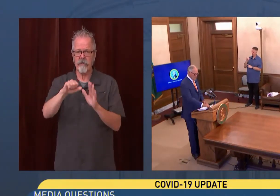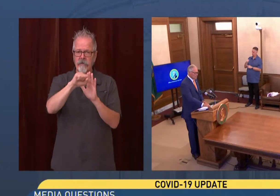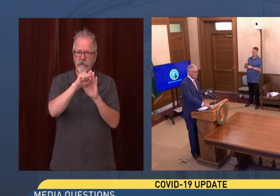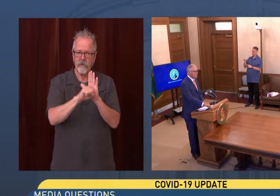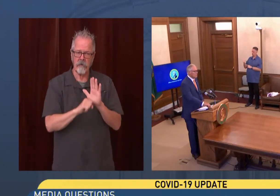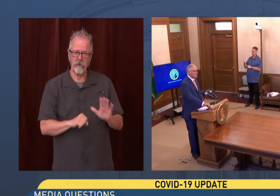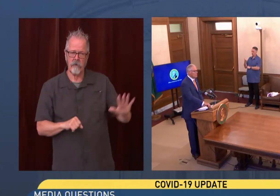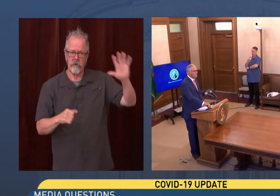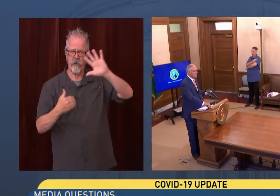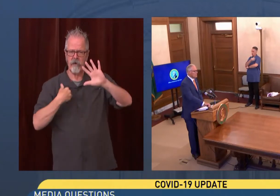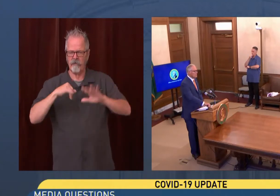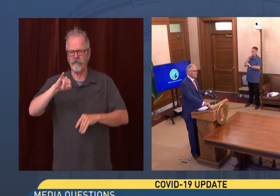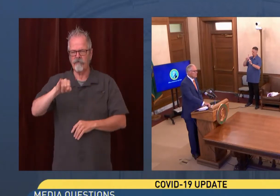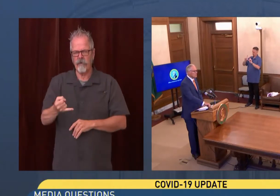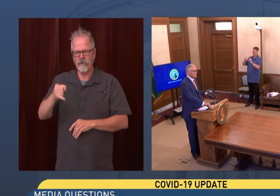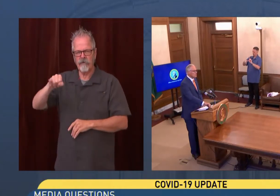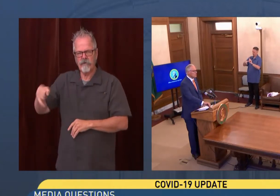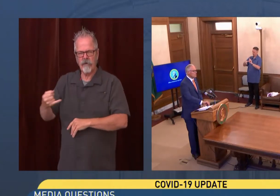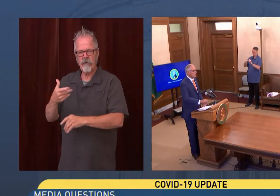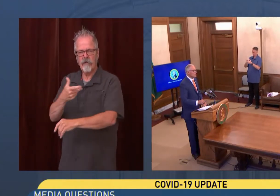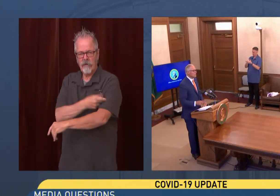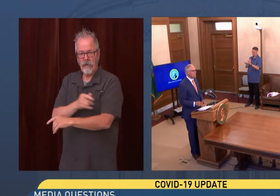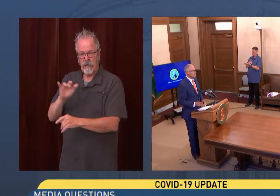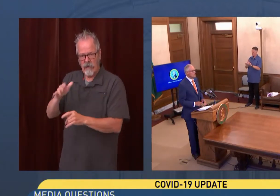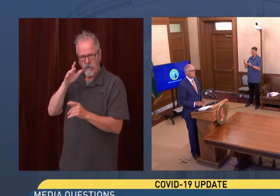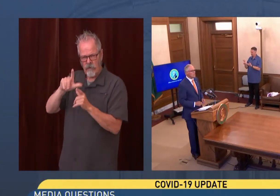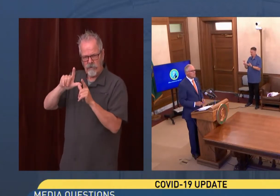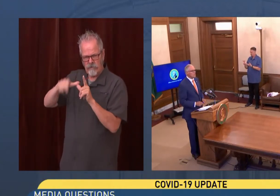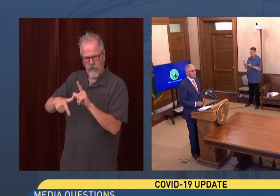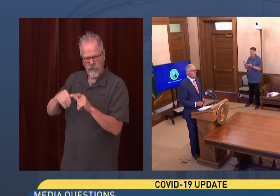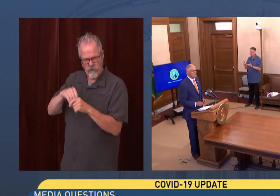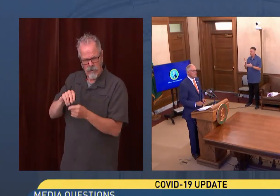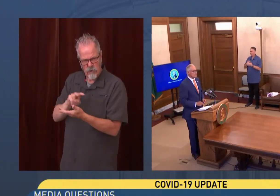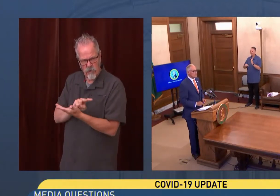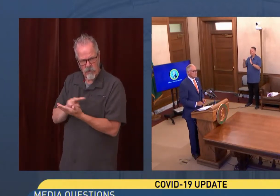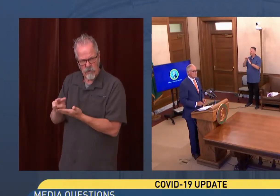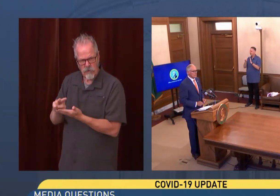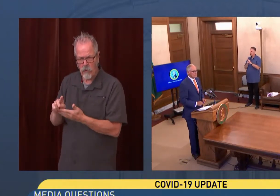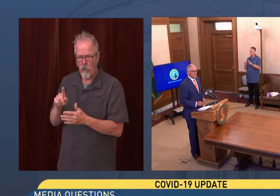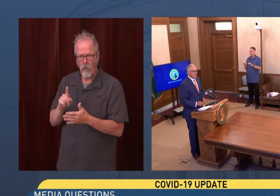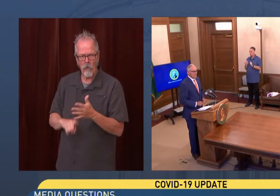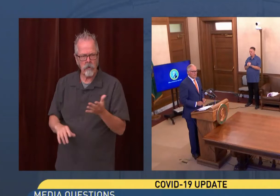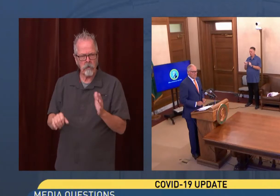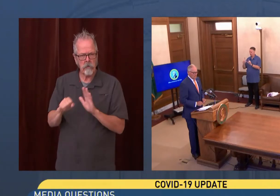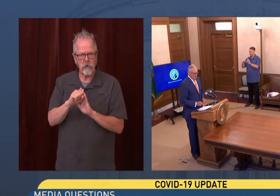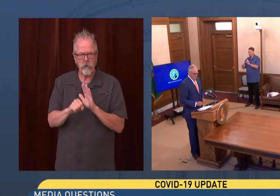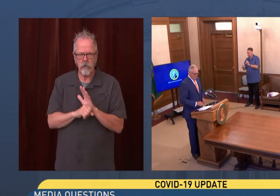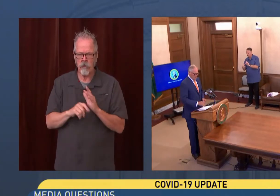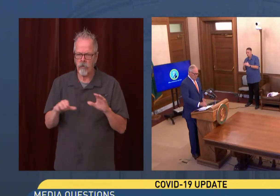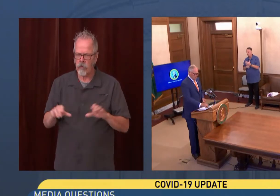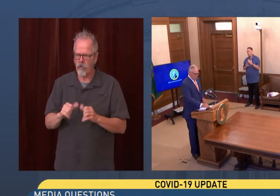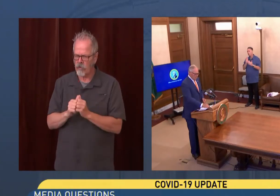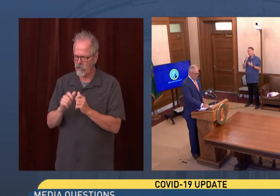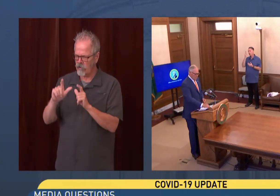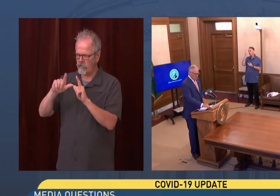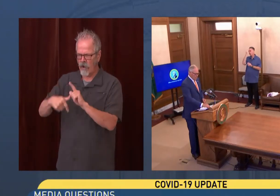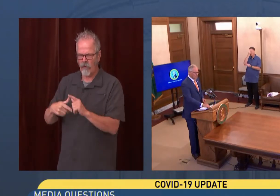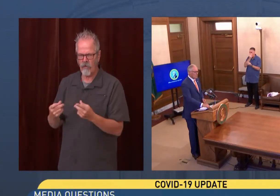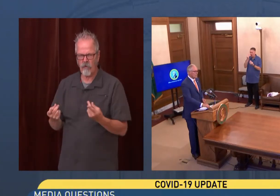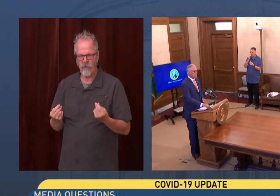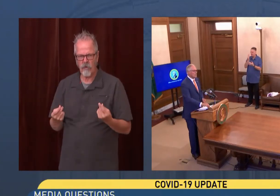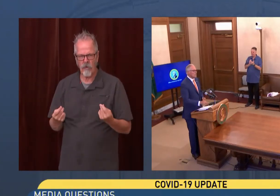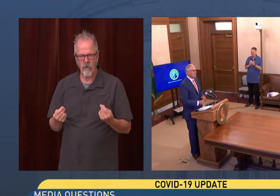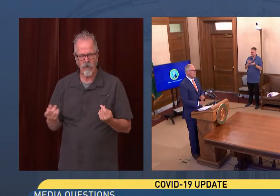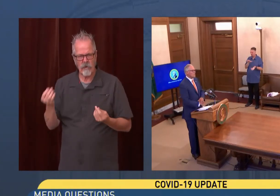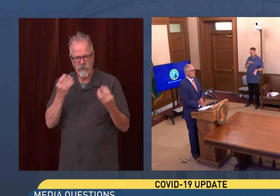that are about to expire in the next two weeks. Can you talk about how the state is preparing to deal with that? And what are your thoughts on potentially having to toss